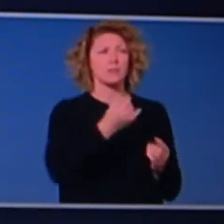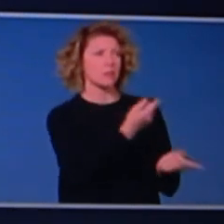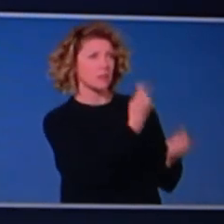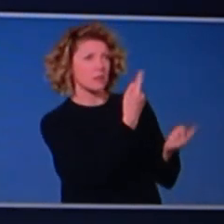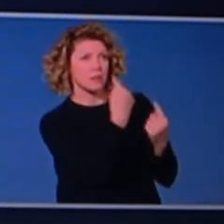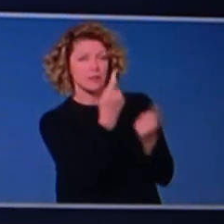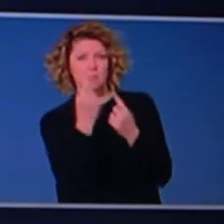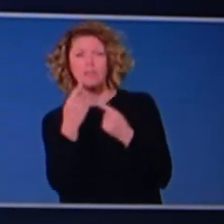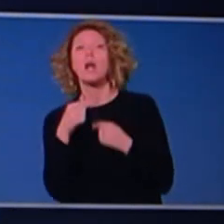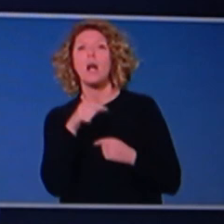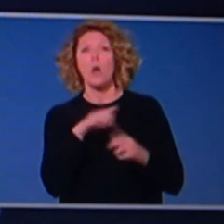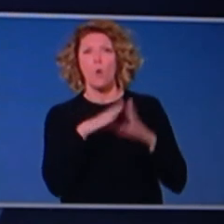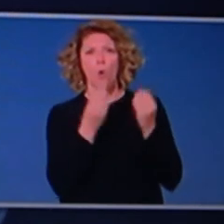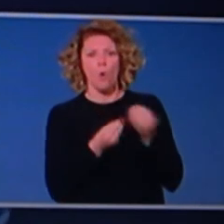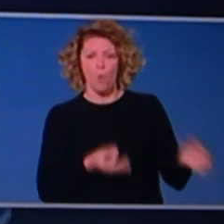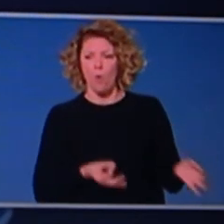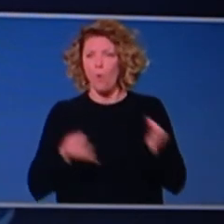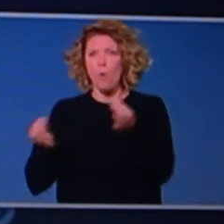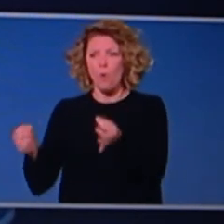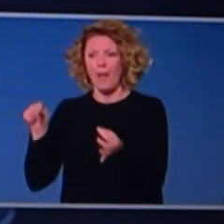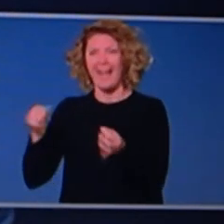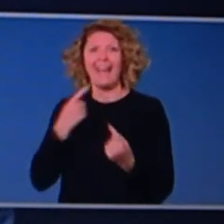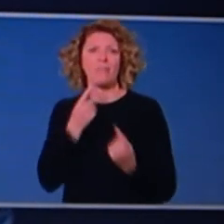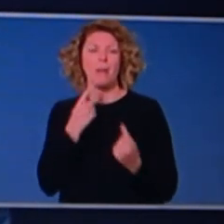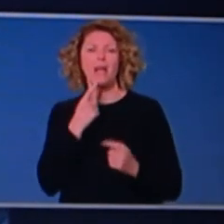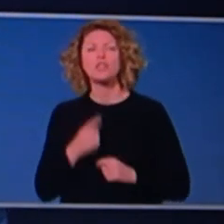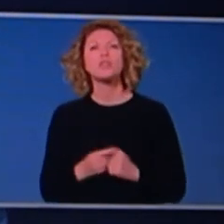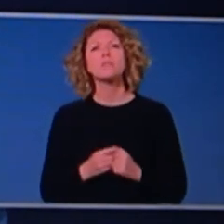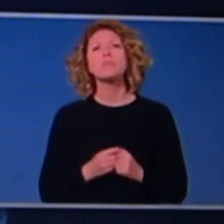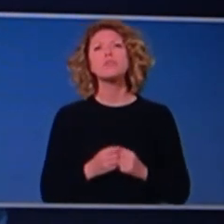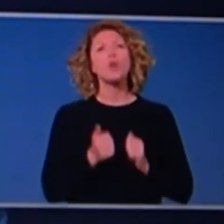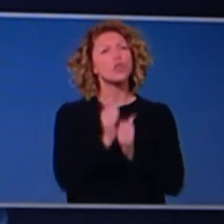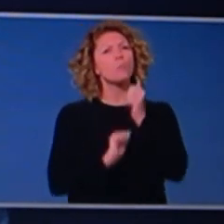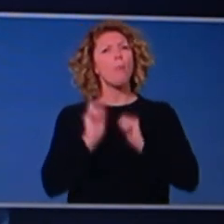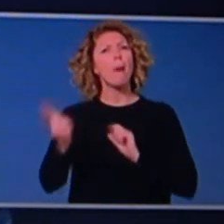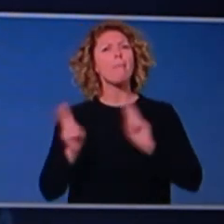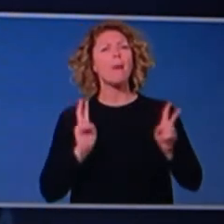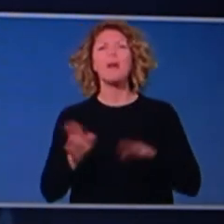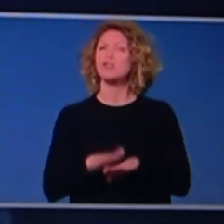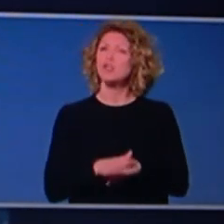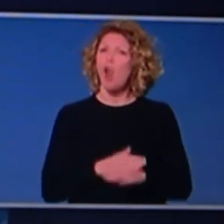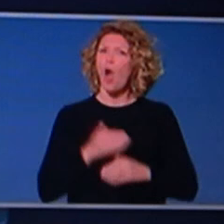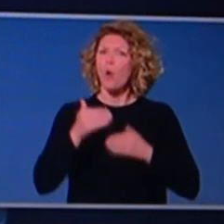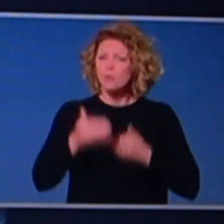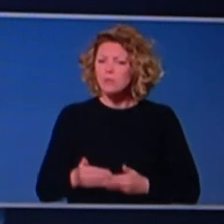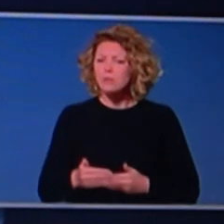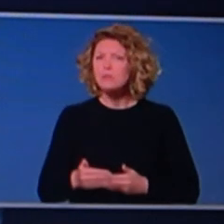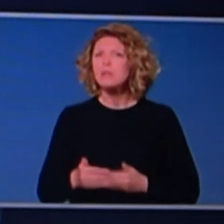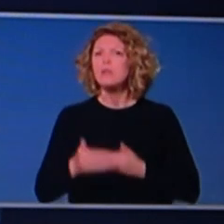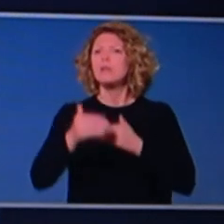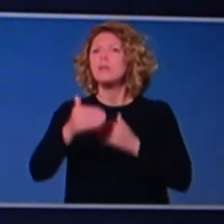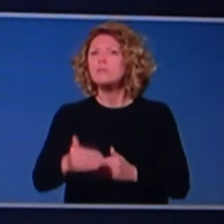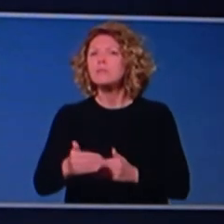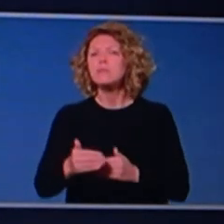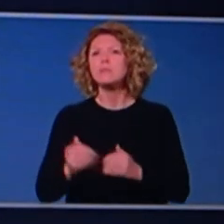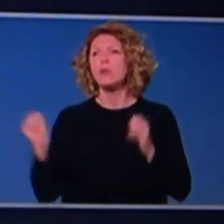AIS has coordinated. That contemplates a staged recommencement of sport. It indicates the types of activities at various levels